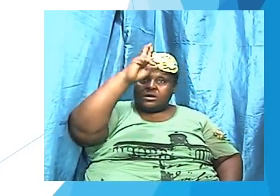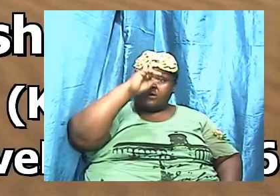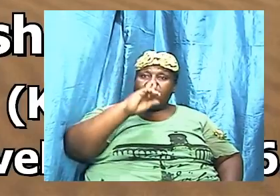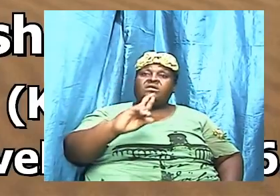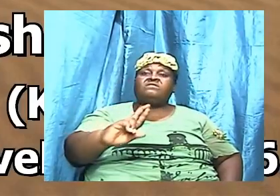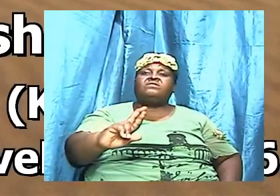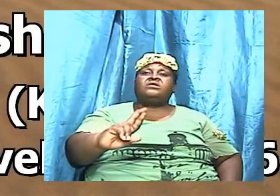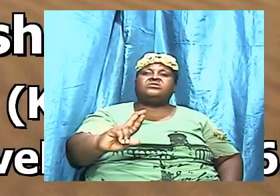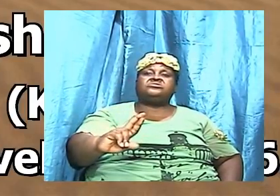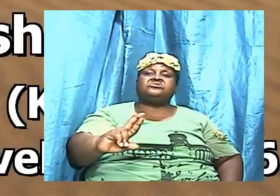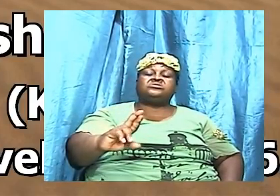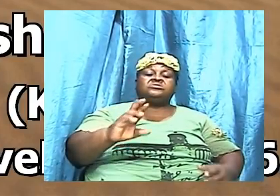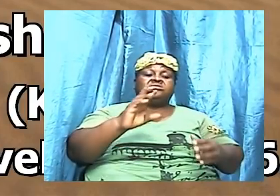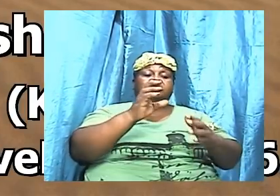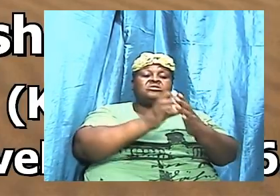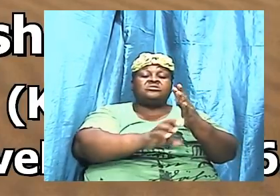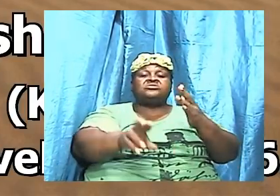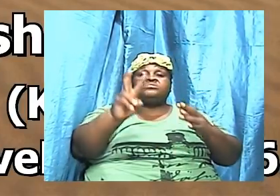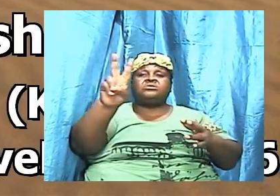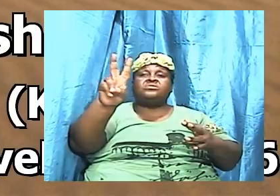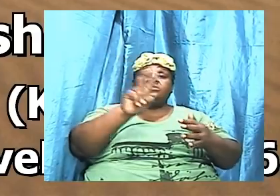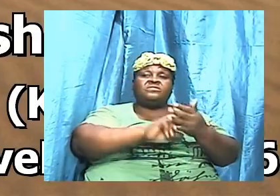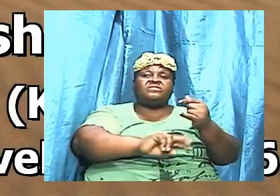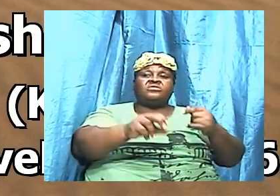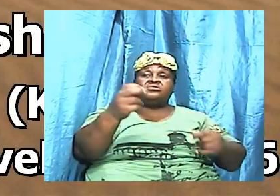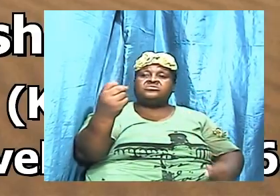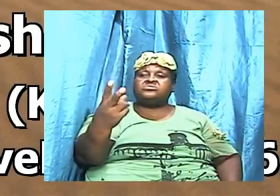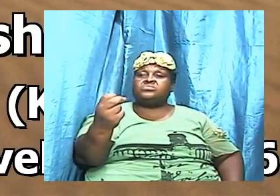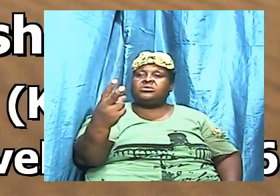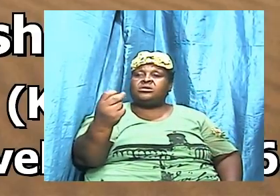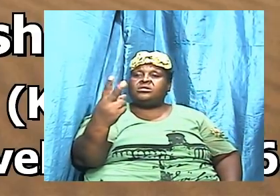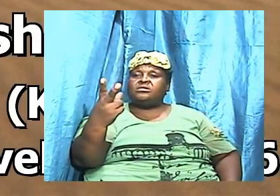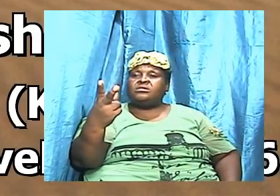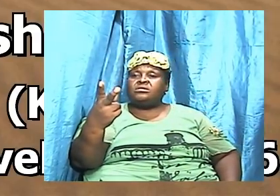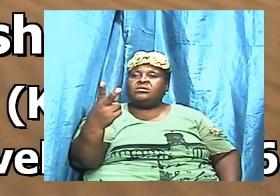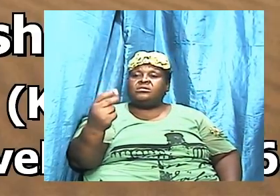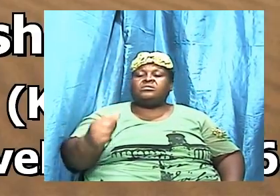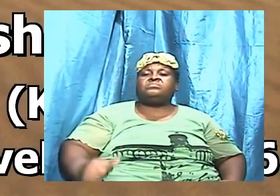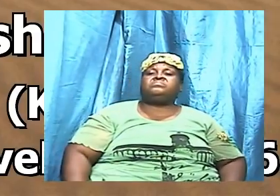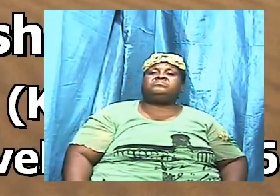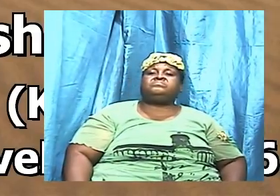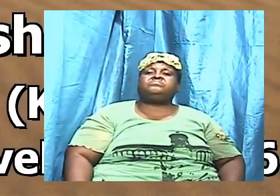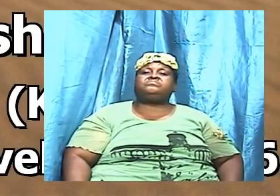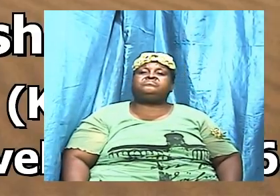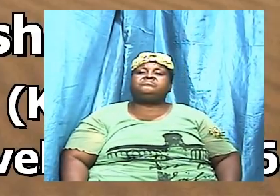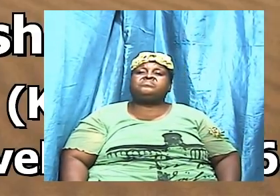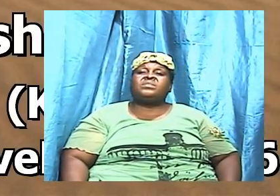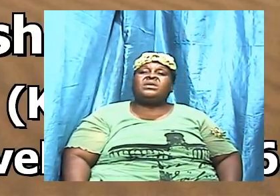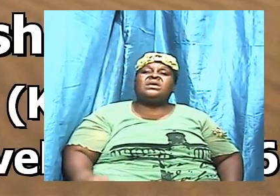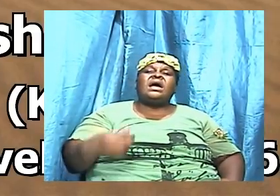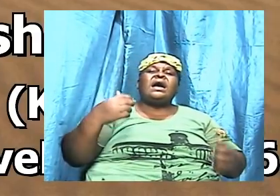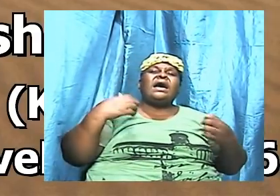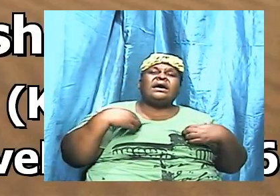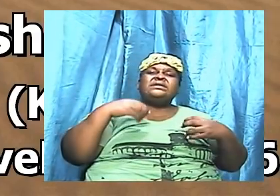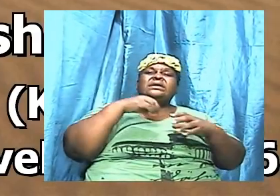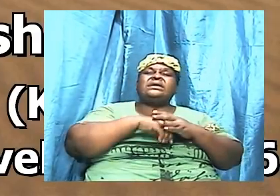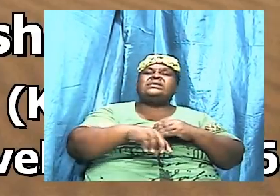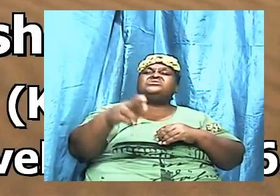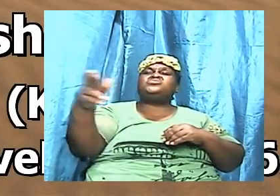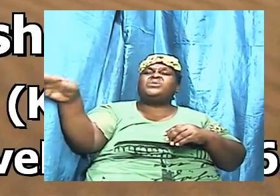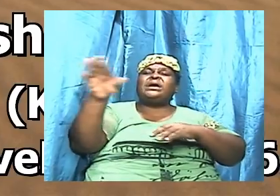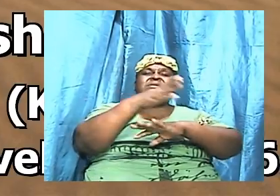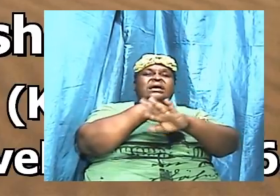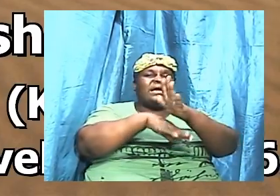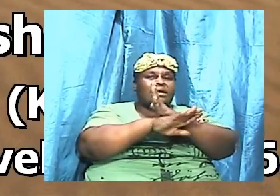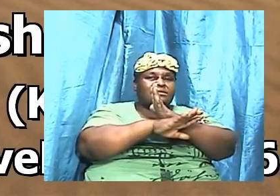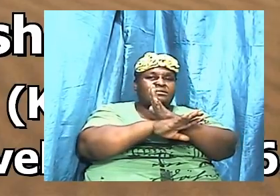chapter 2 and verse 12. Revelation 1 and verse 16, and it says, And he had in his